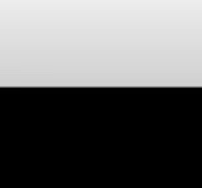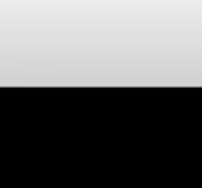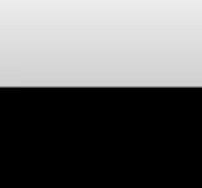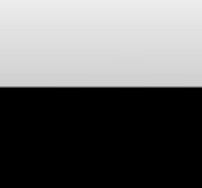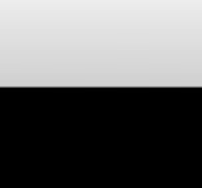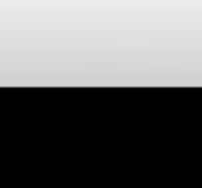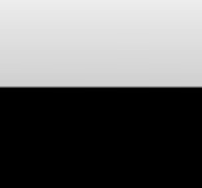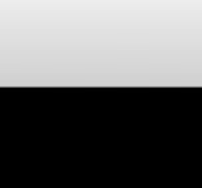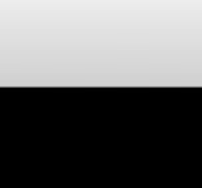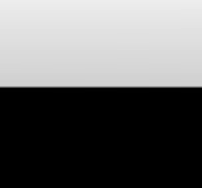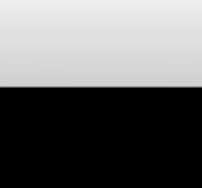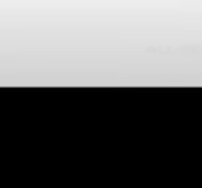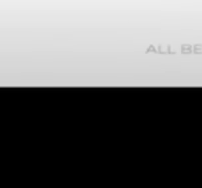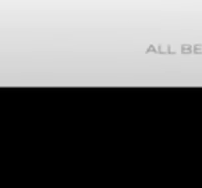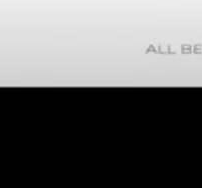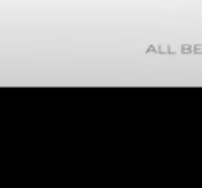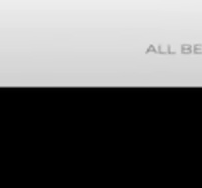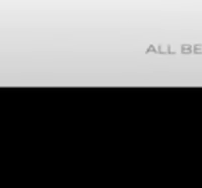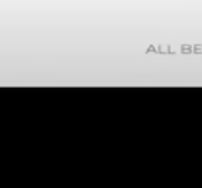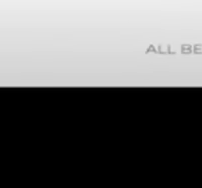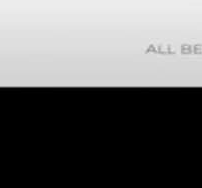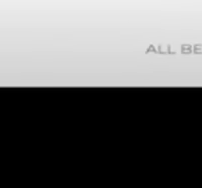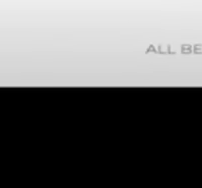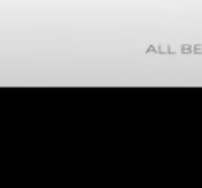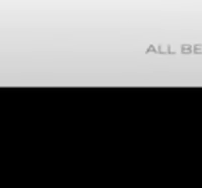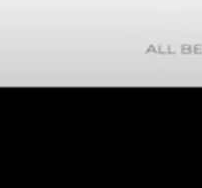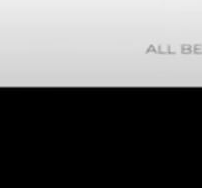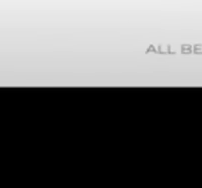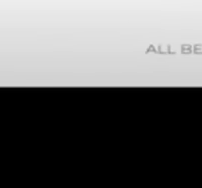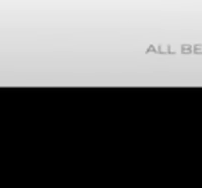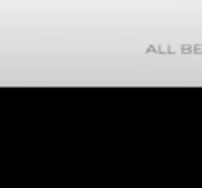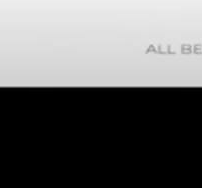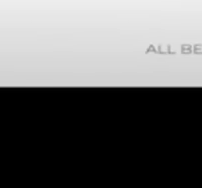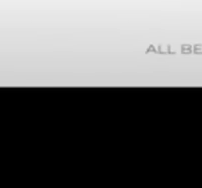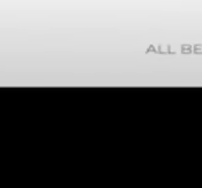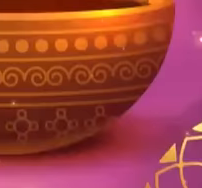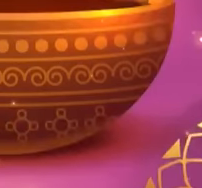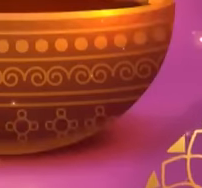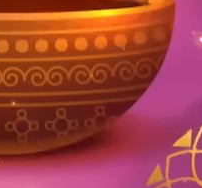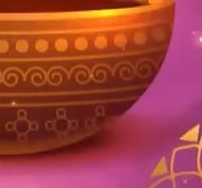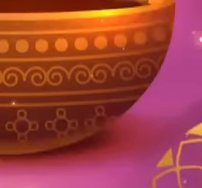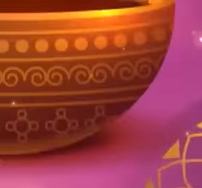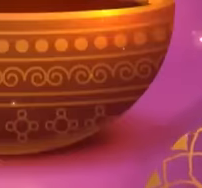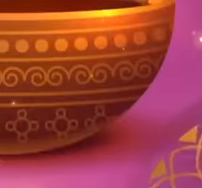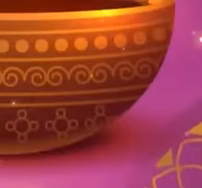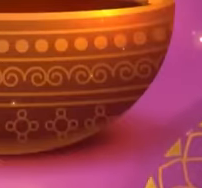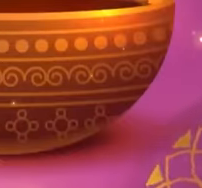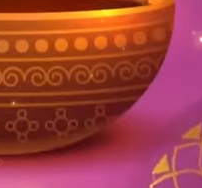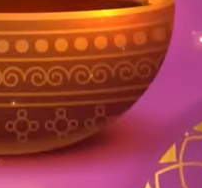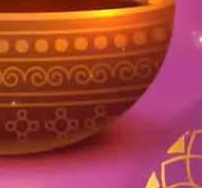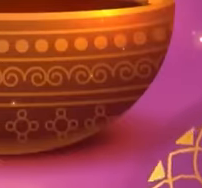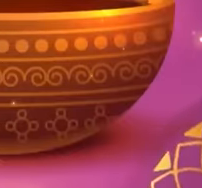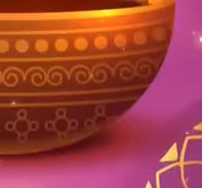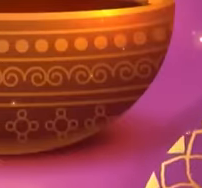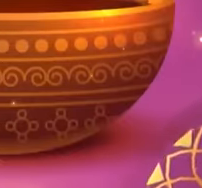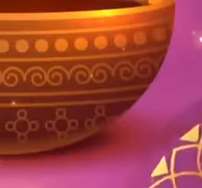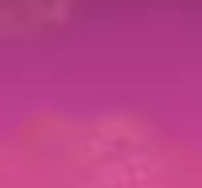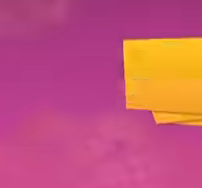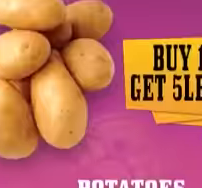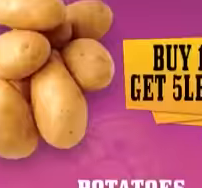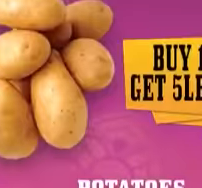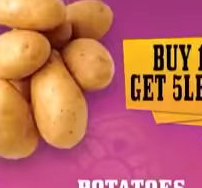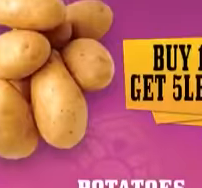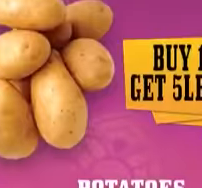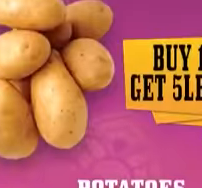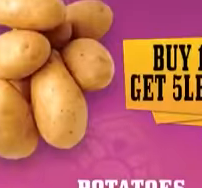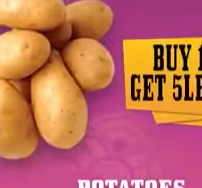New car replacement for the first year of ownership. CG United. Good like that. Shub Diwali from Southern Food Basket. Split